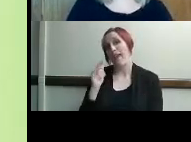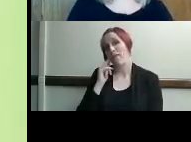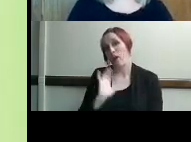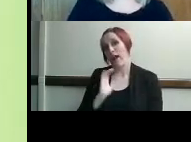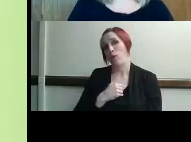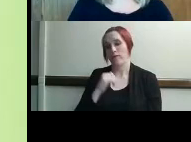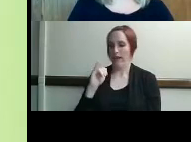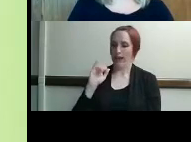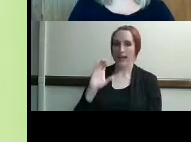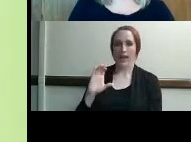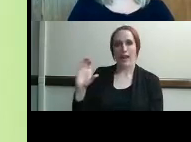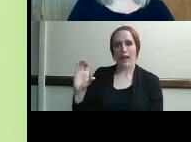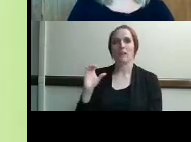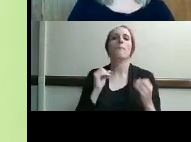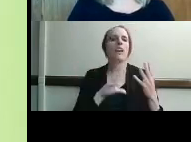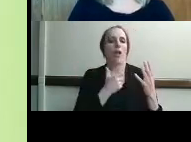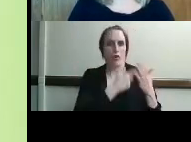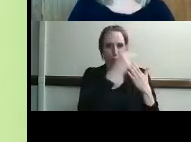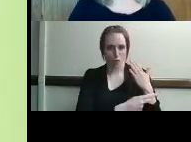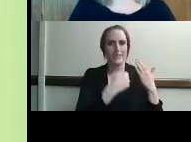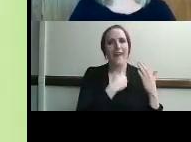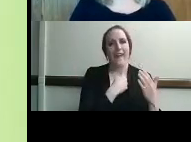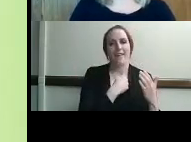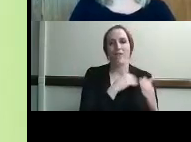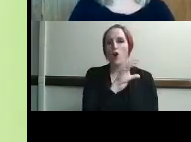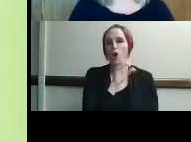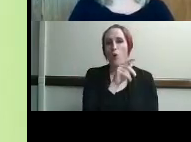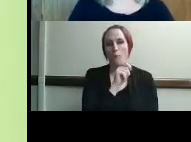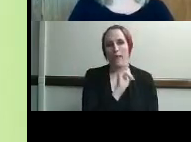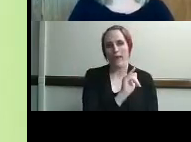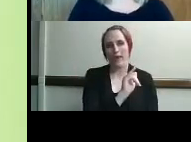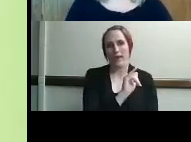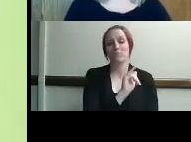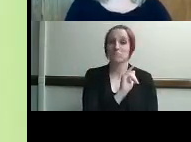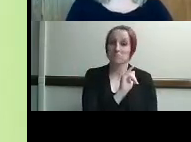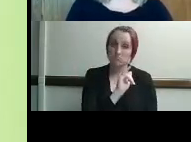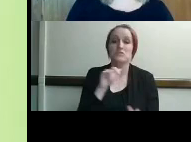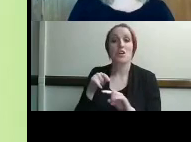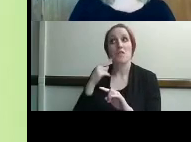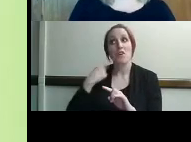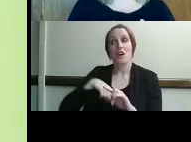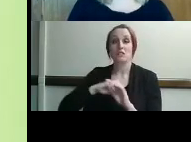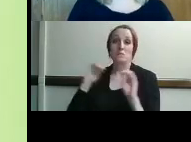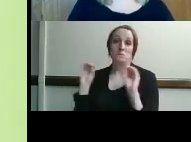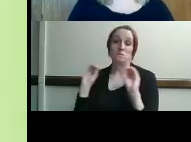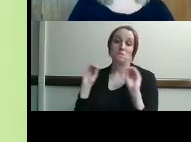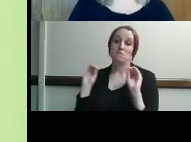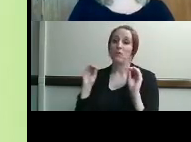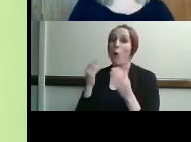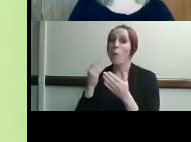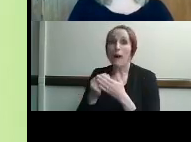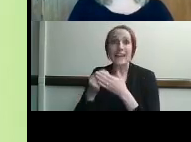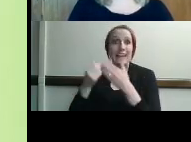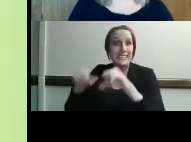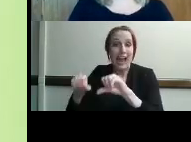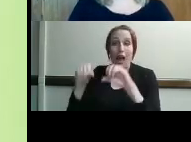expect a co-pay and in this situation there is no co-pay no you know money down to get your equipment